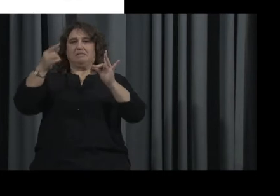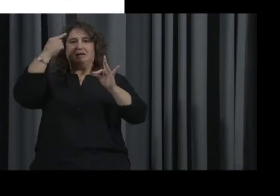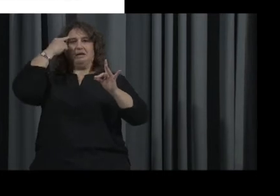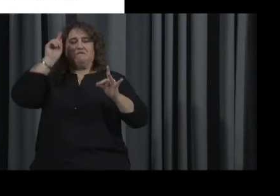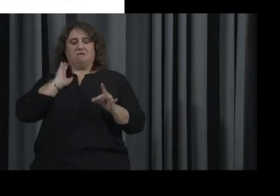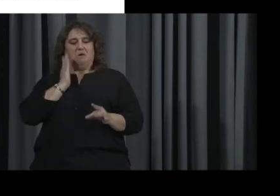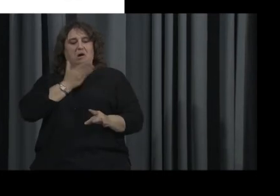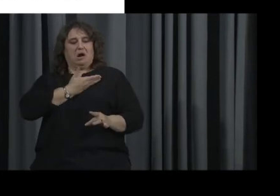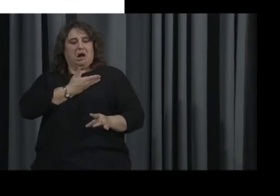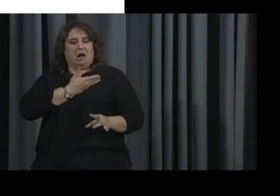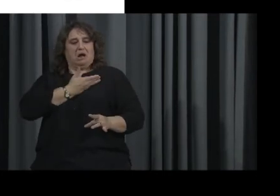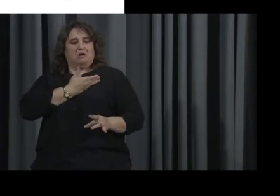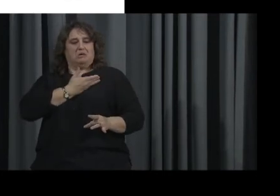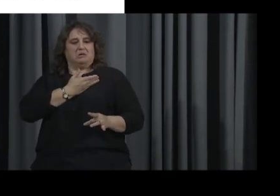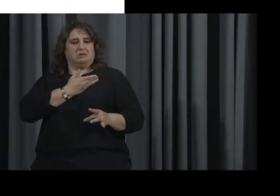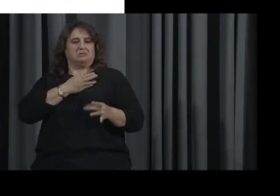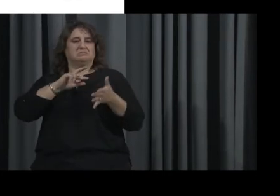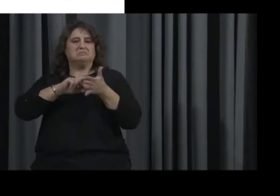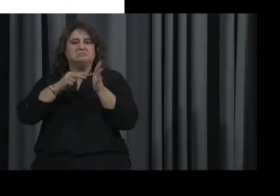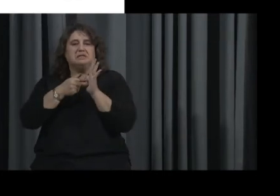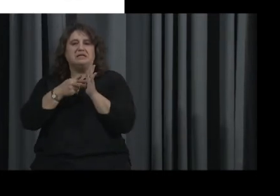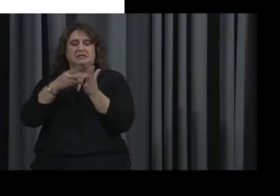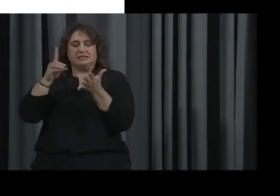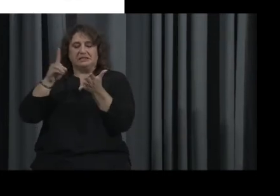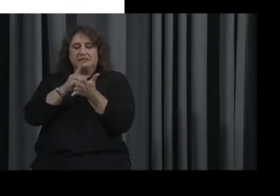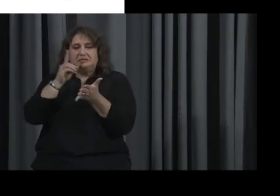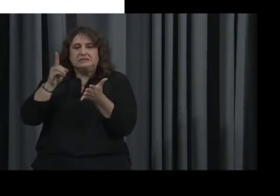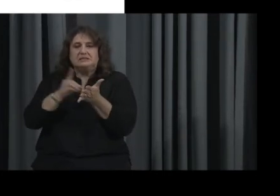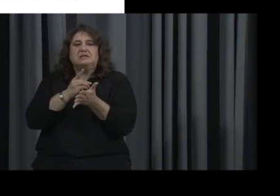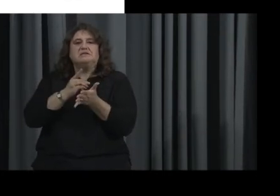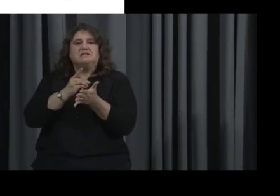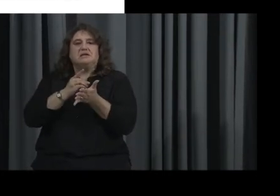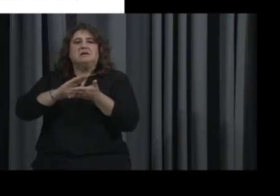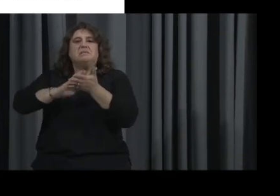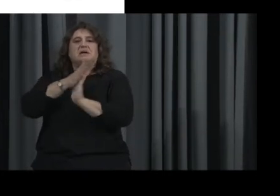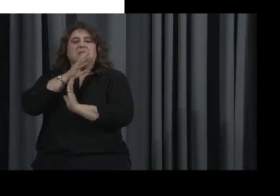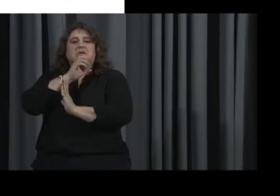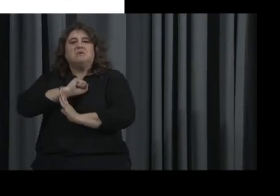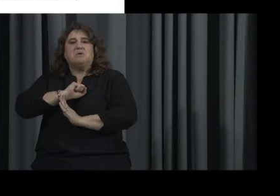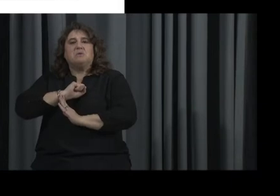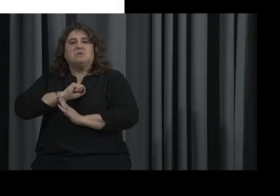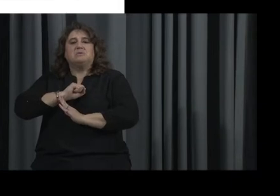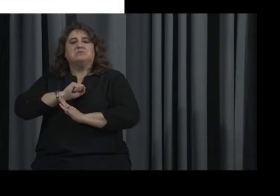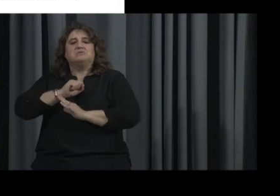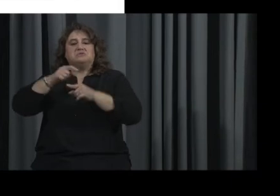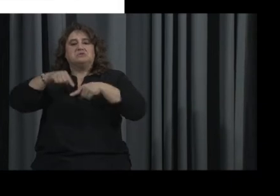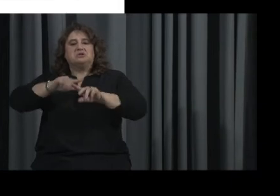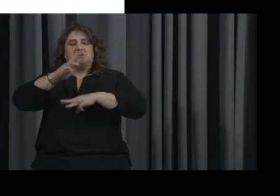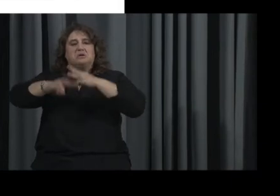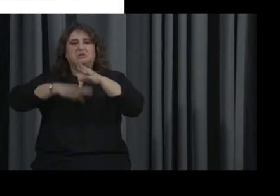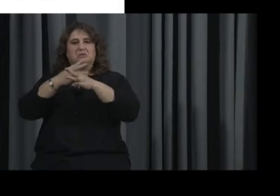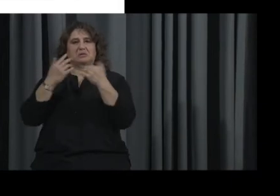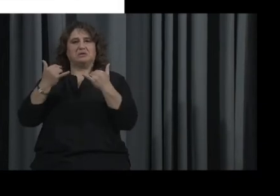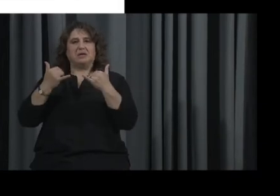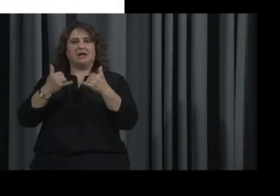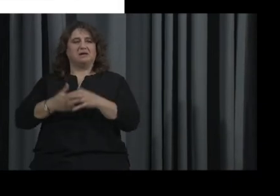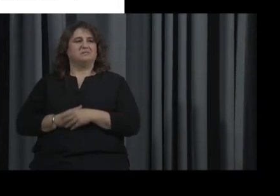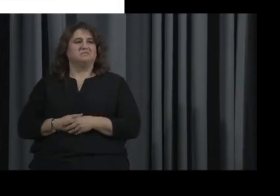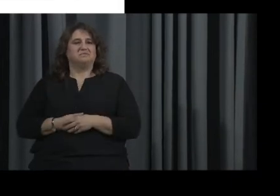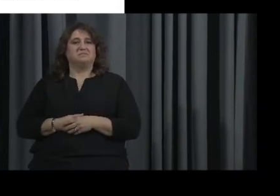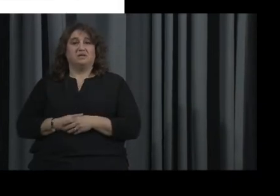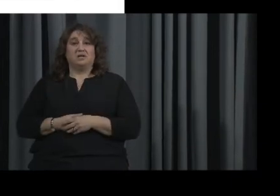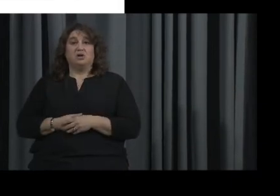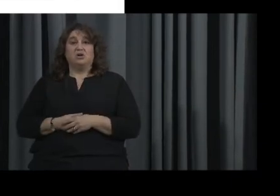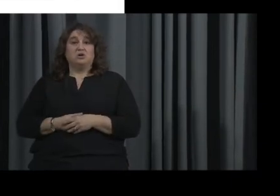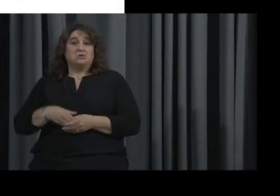of what it means to be aging in the new millennium. What I want everyone else who's involved watching